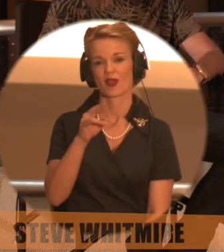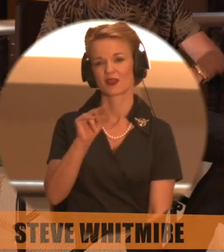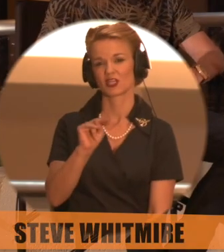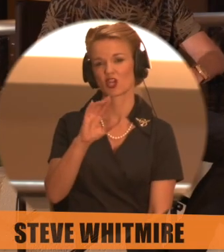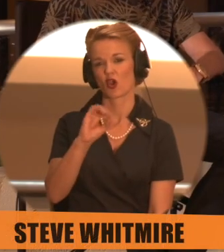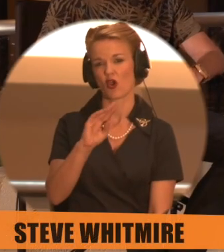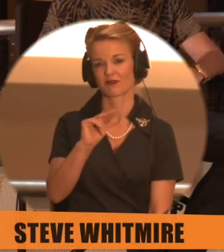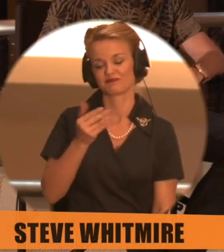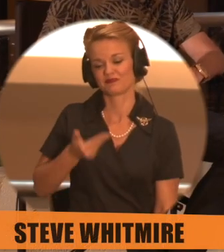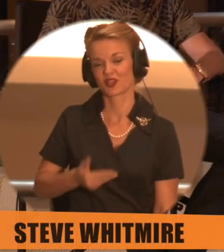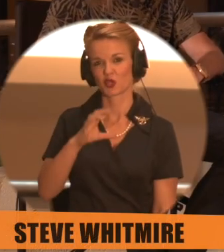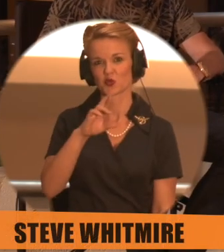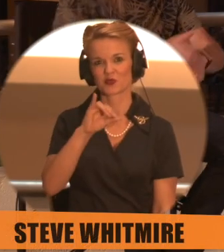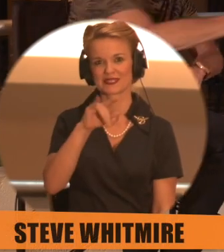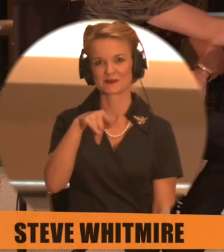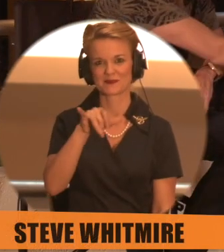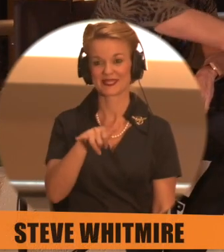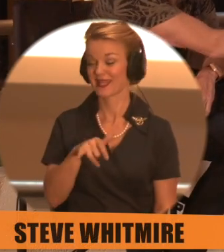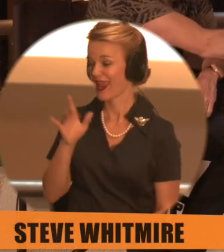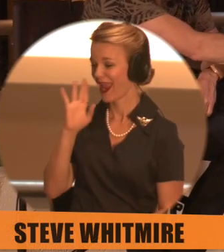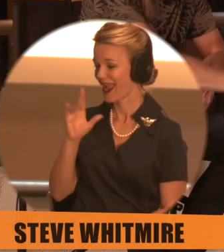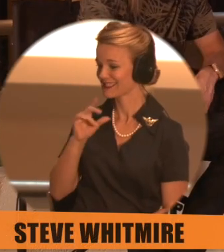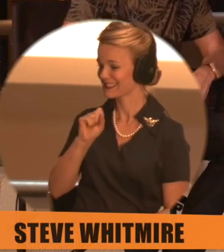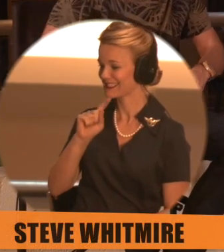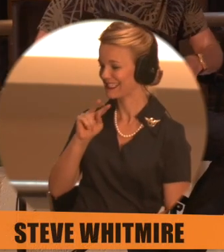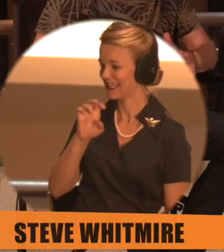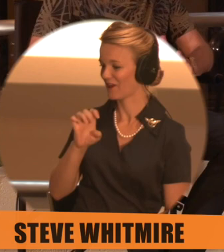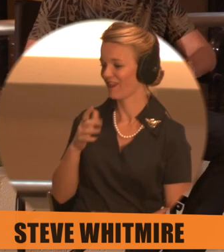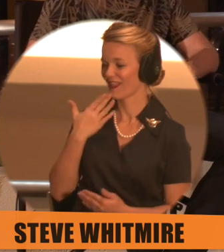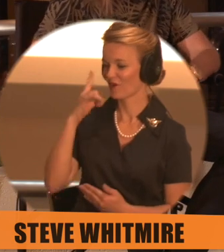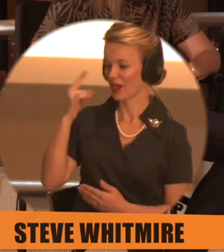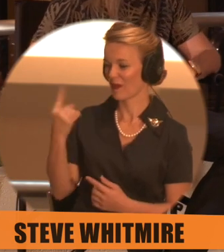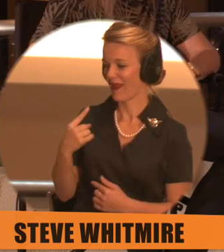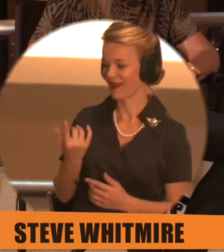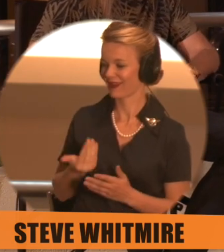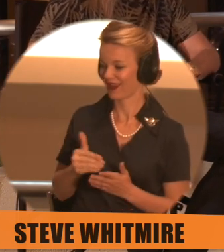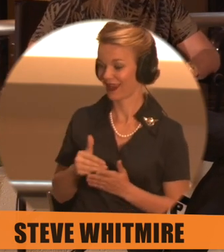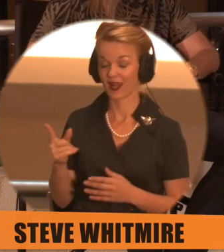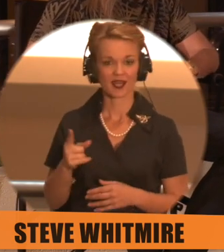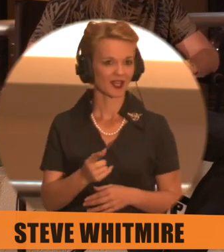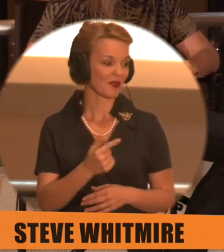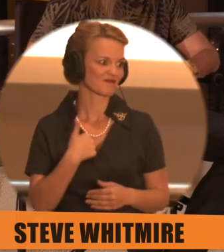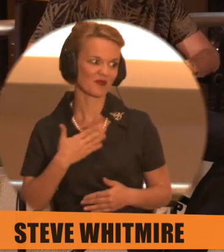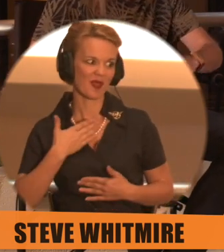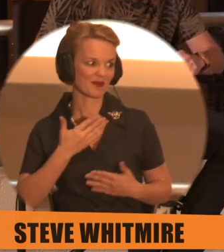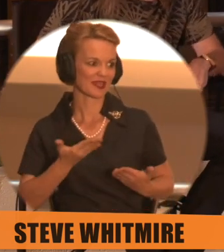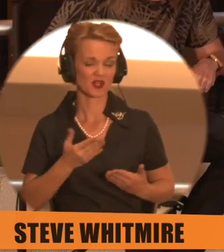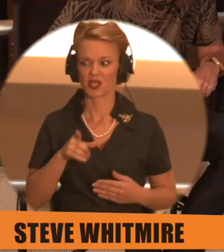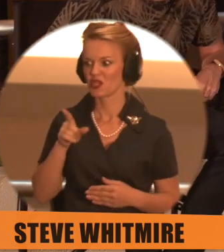DragonCon Crispy here with our friend Steve. Steve, thank you for coming back, sir. I'm so glad to be here. You are a star